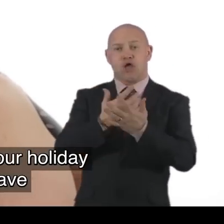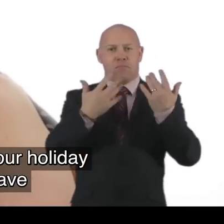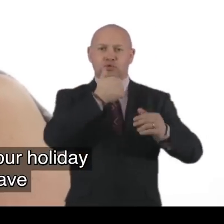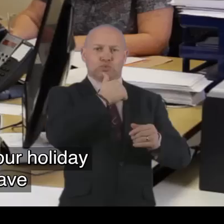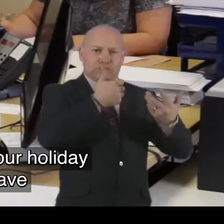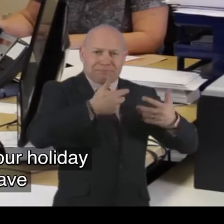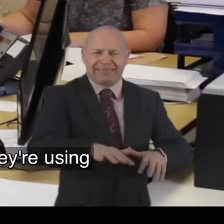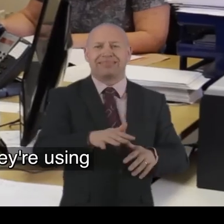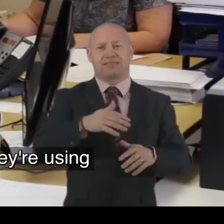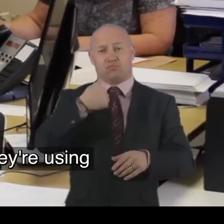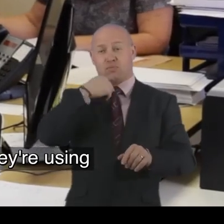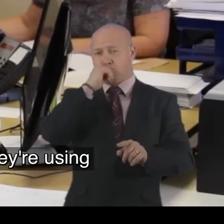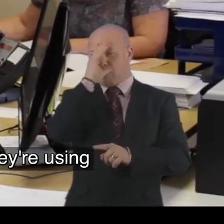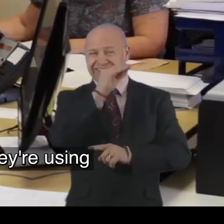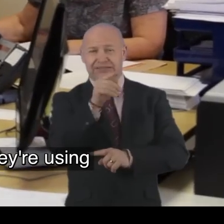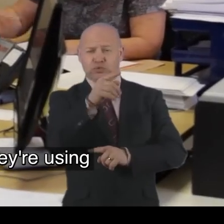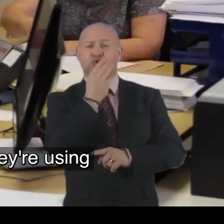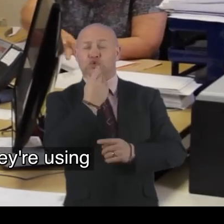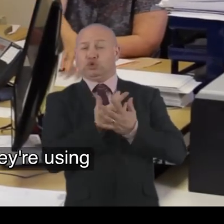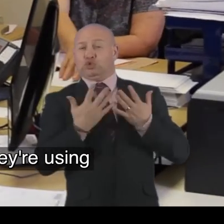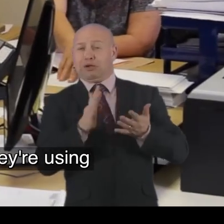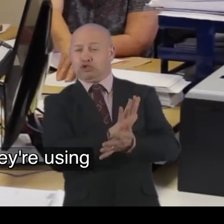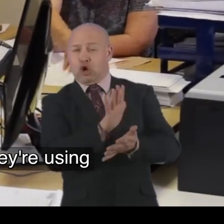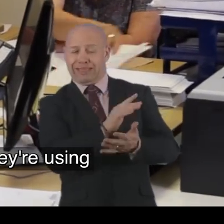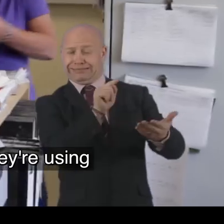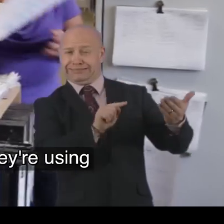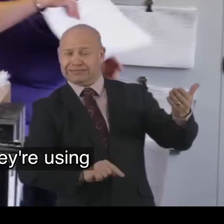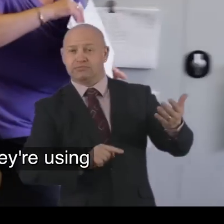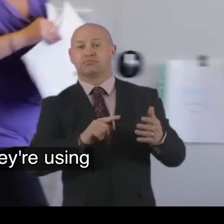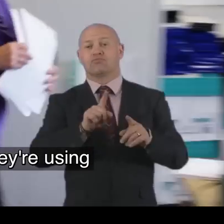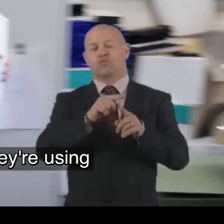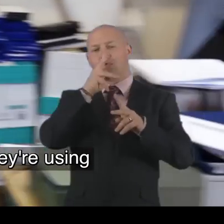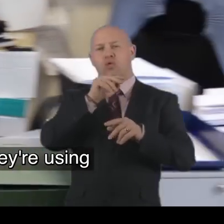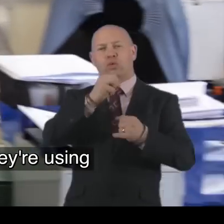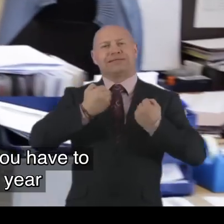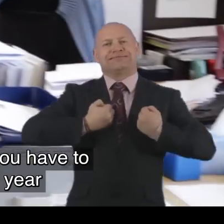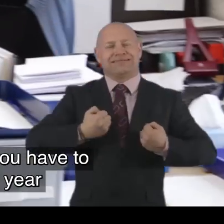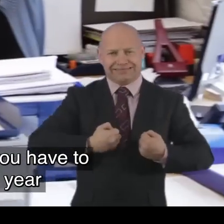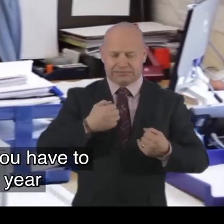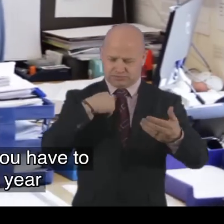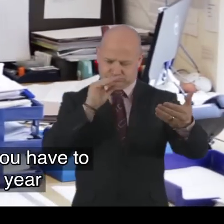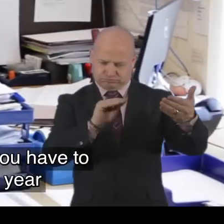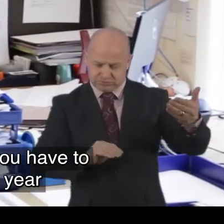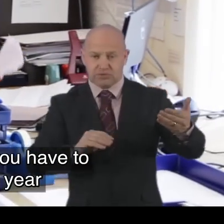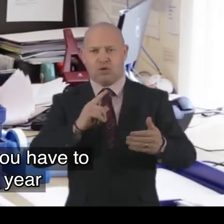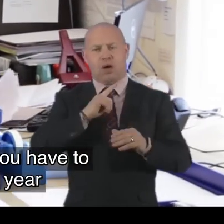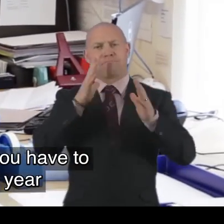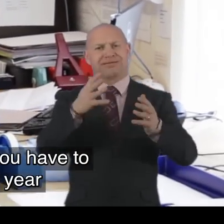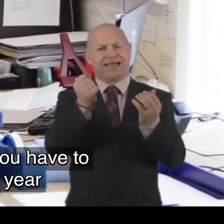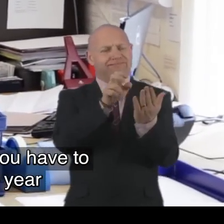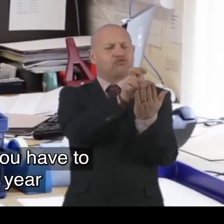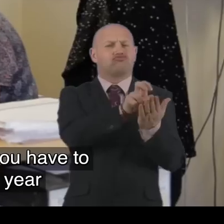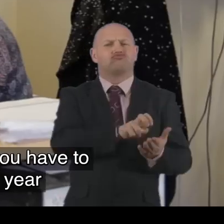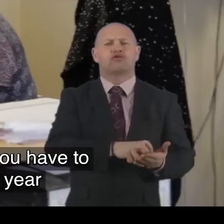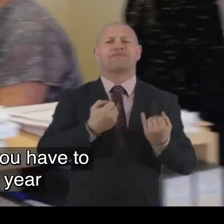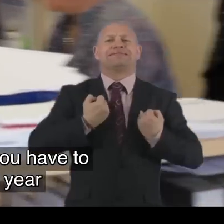people have. How much they've used. We'll advise you on that. If they're using too many holidays. We also look at your sickness. We keep a record of all your sickness.